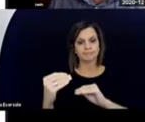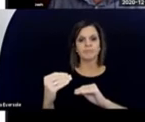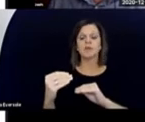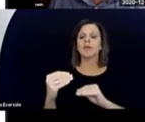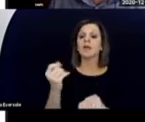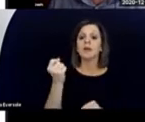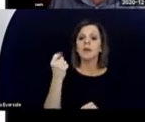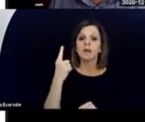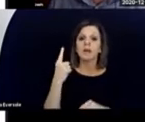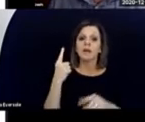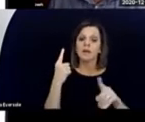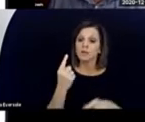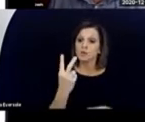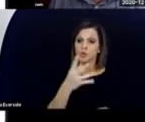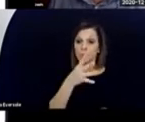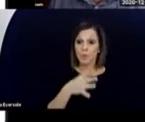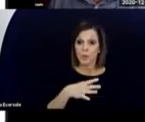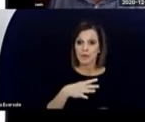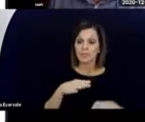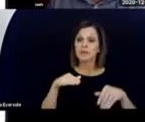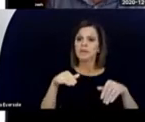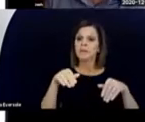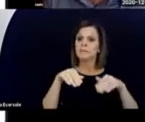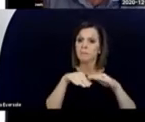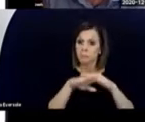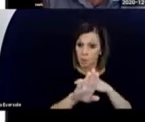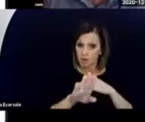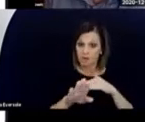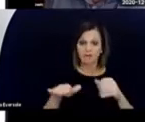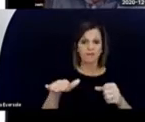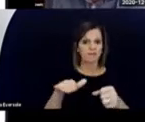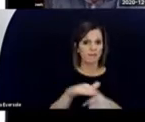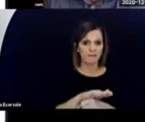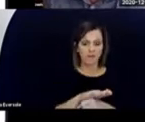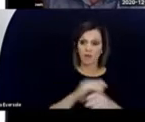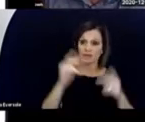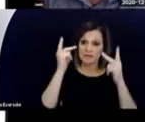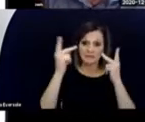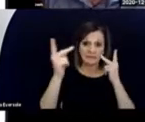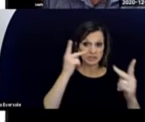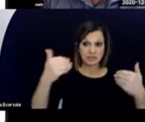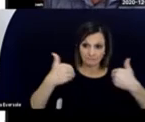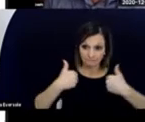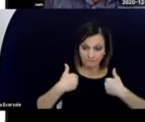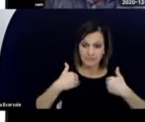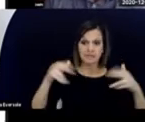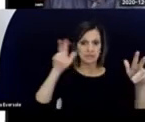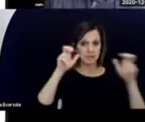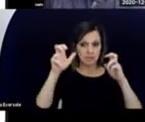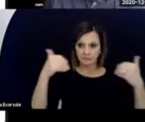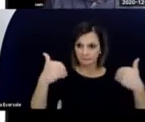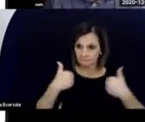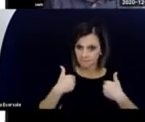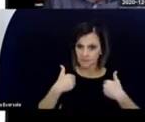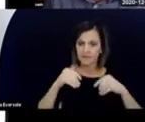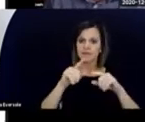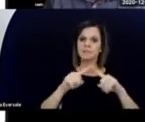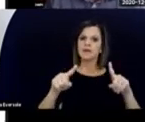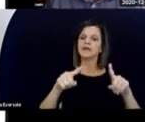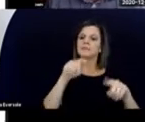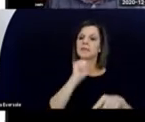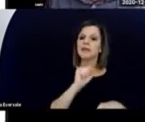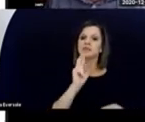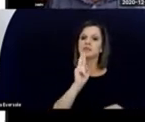vision and hearing. And by the age of two, and even by the age of 19 months, a normally